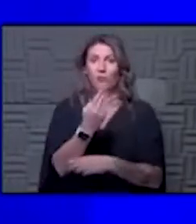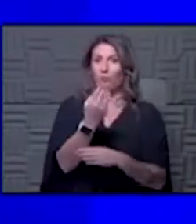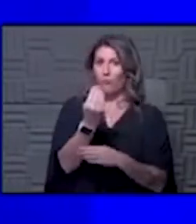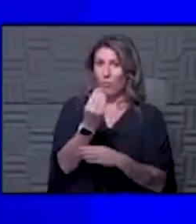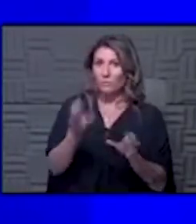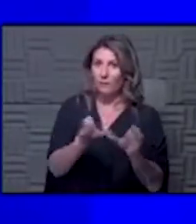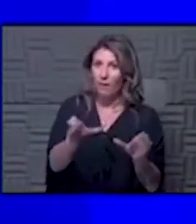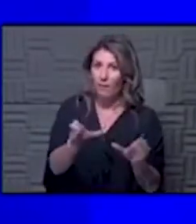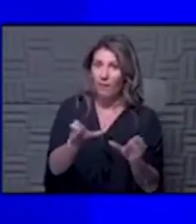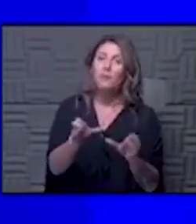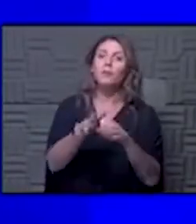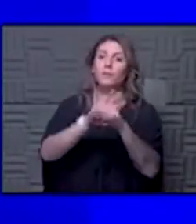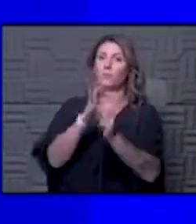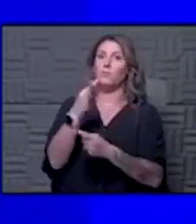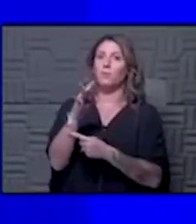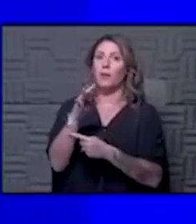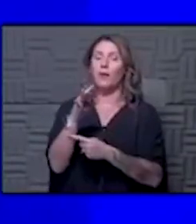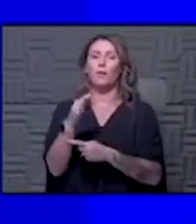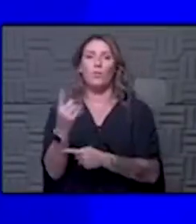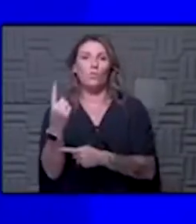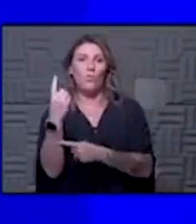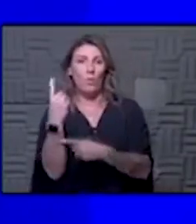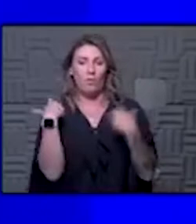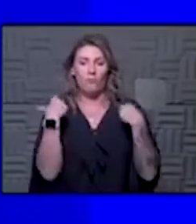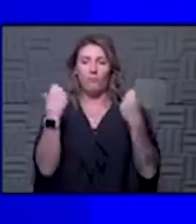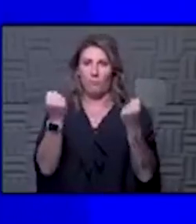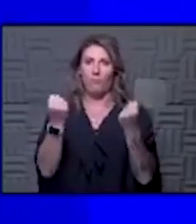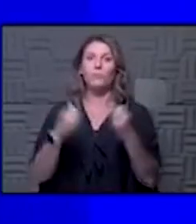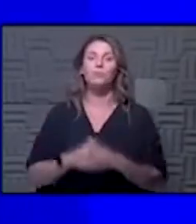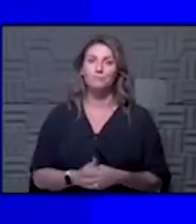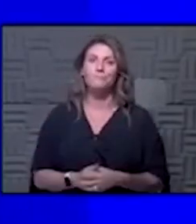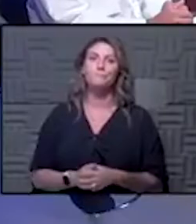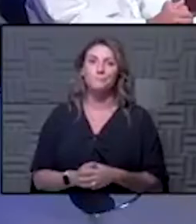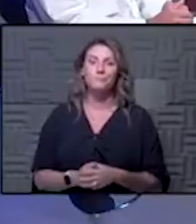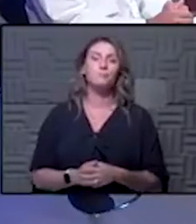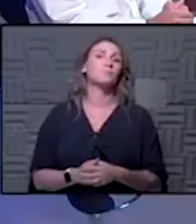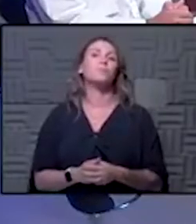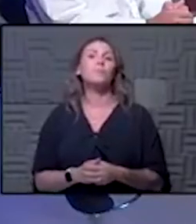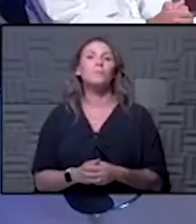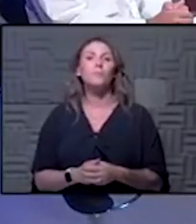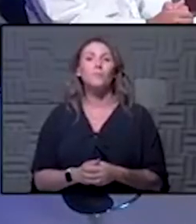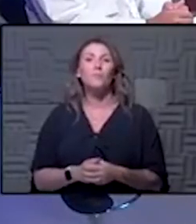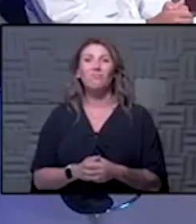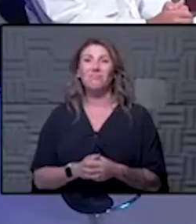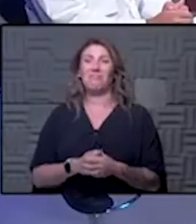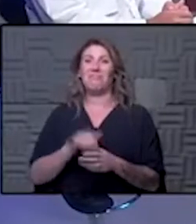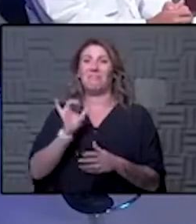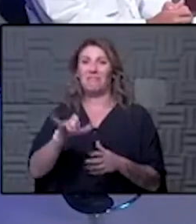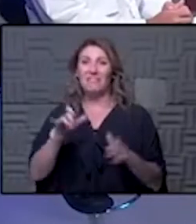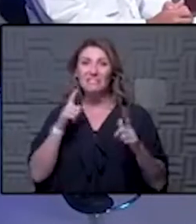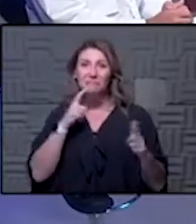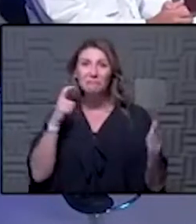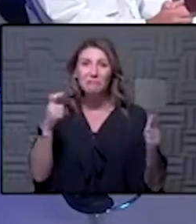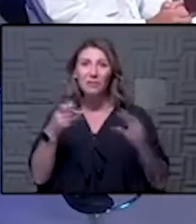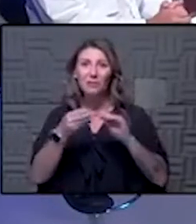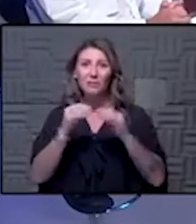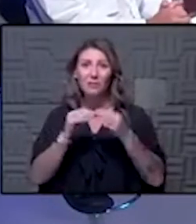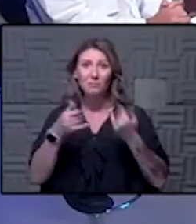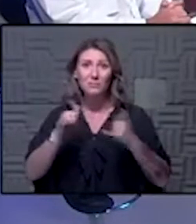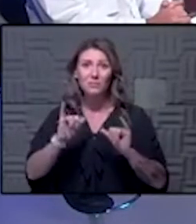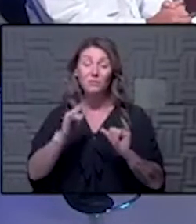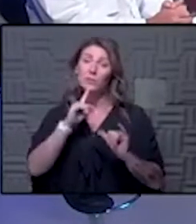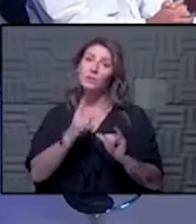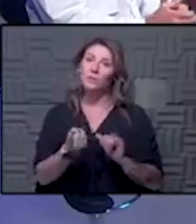active infection and one is in that recovery period as well. Yeah those are those are big numbers still. And I think the